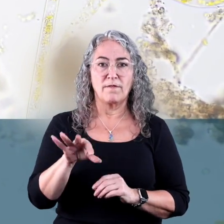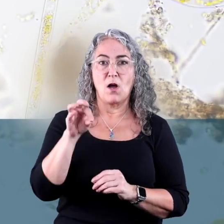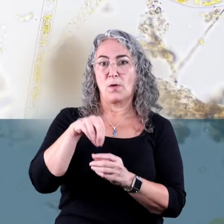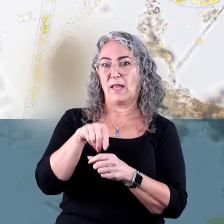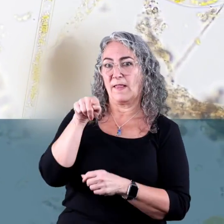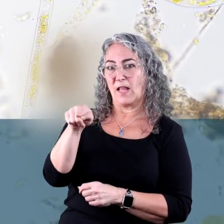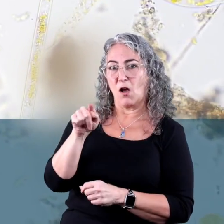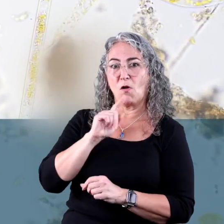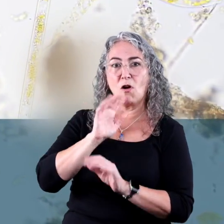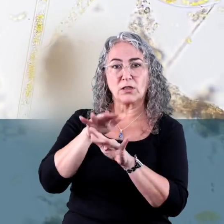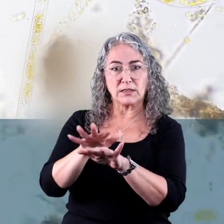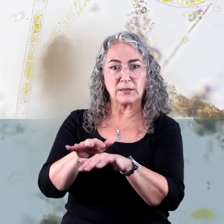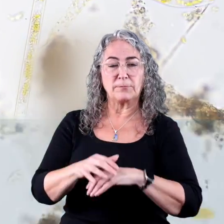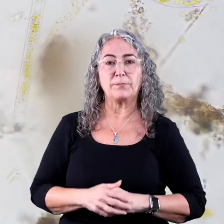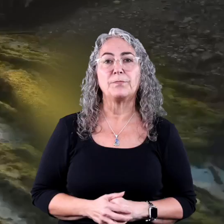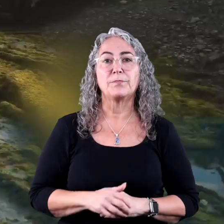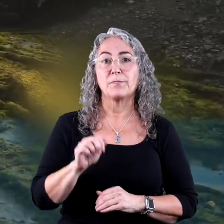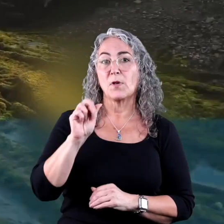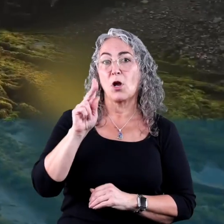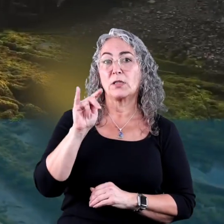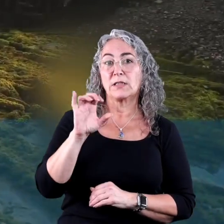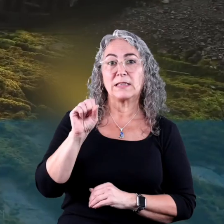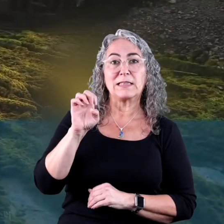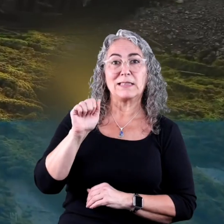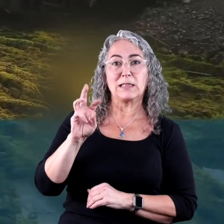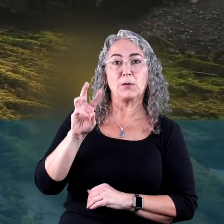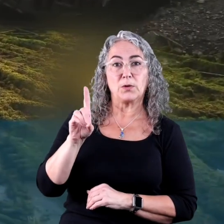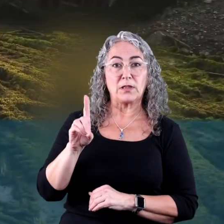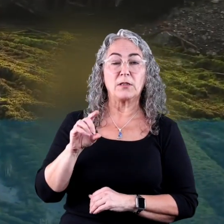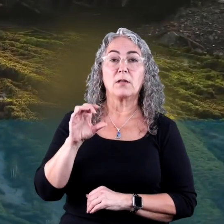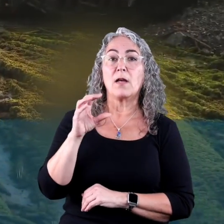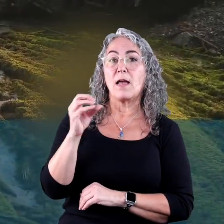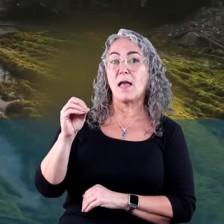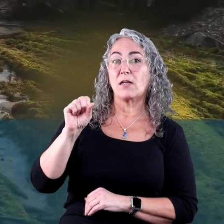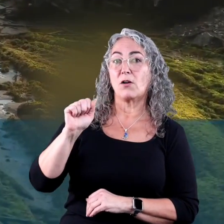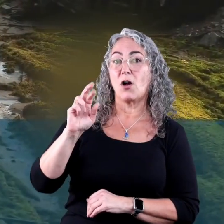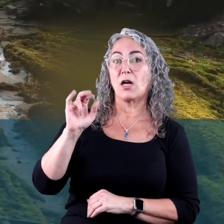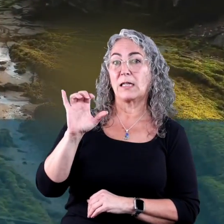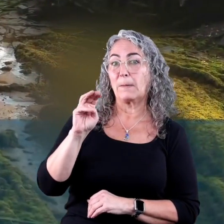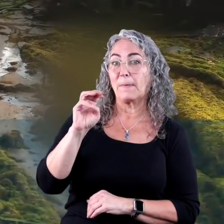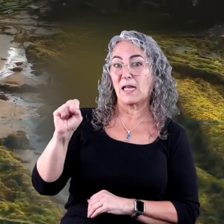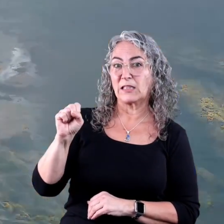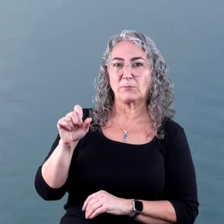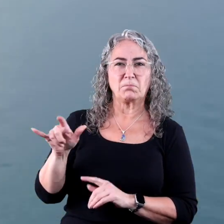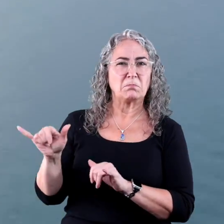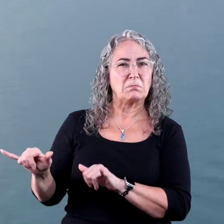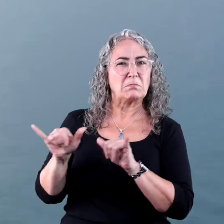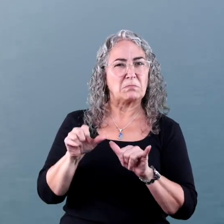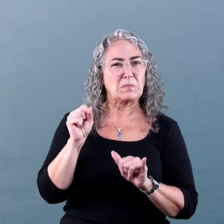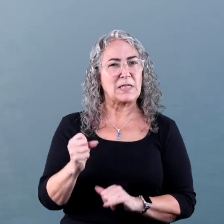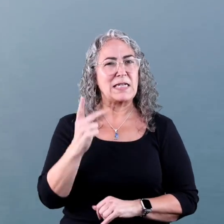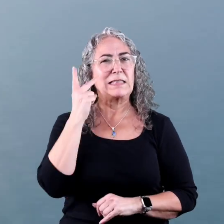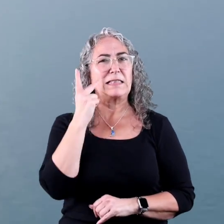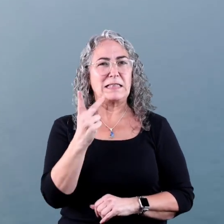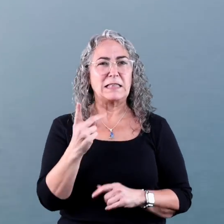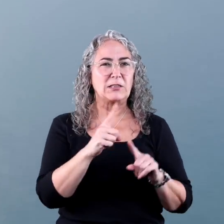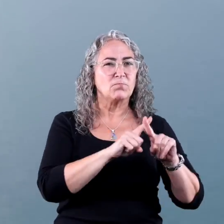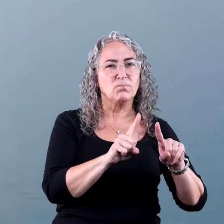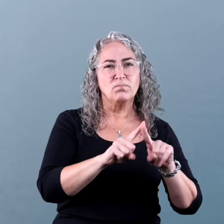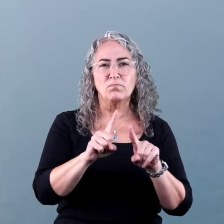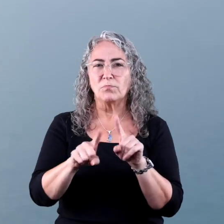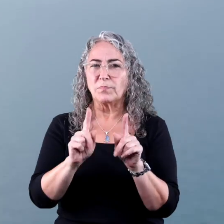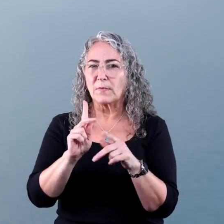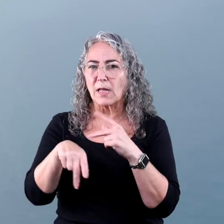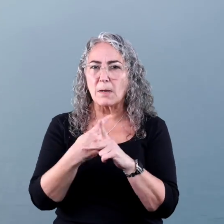found in the Arctic Ocean, as well as Arctic seaweed and Arctic moss. As you can see, there are many